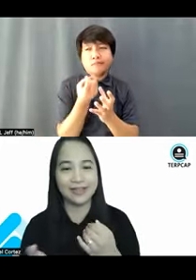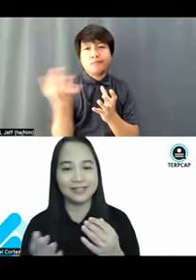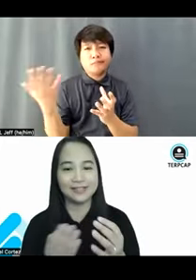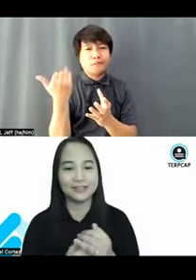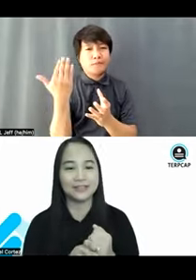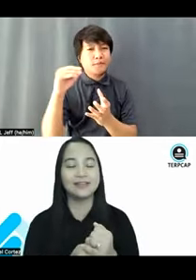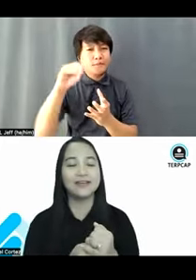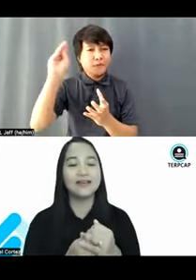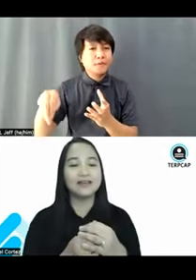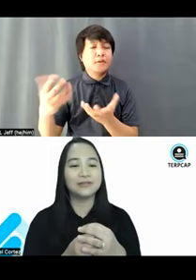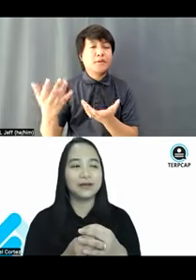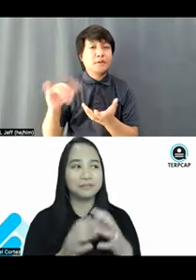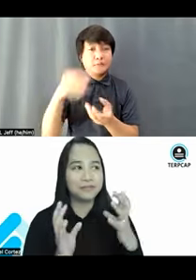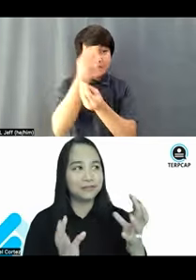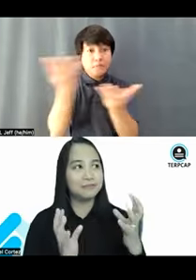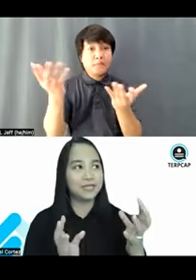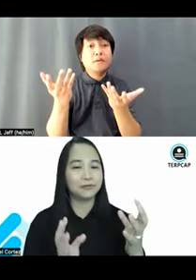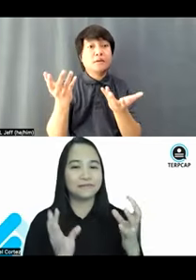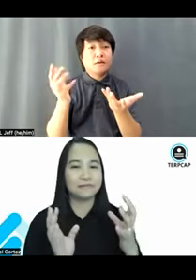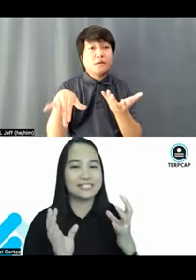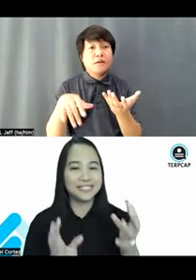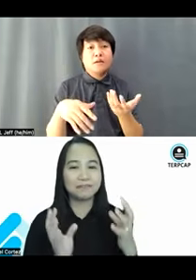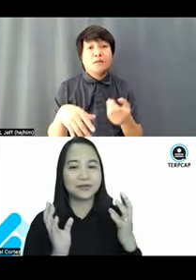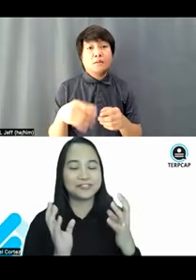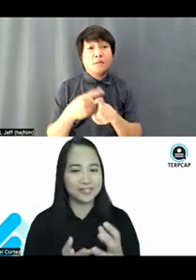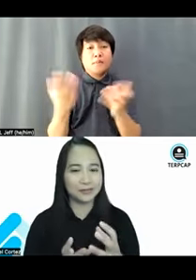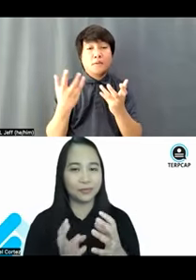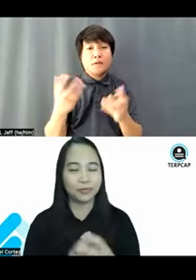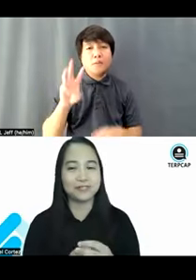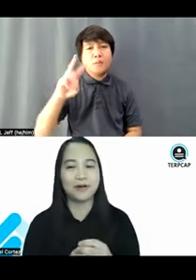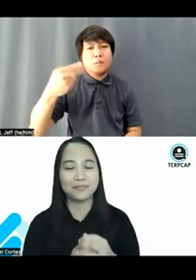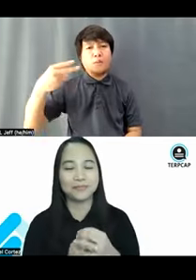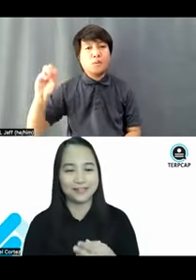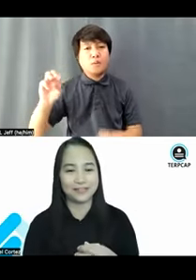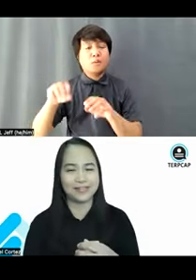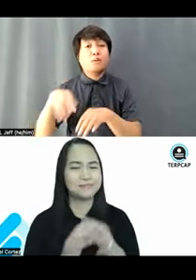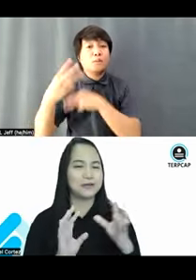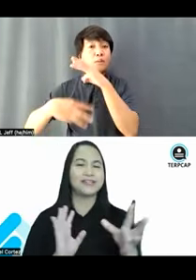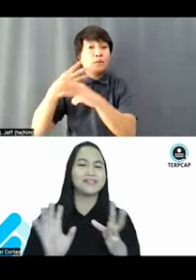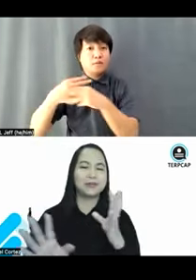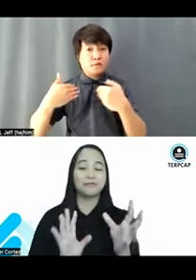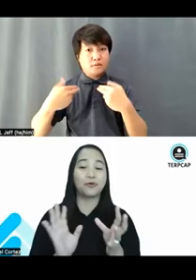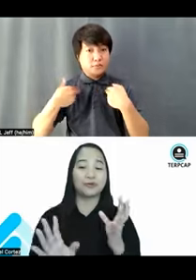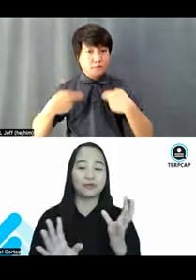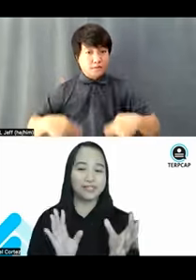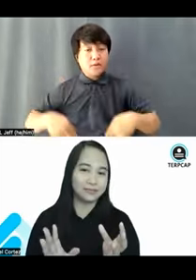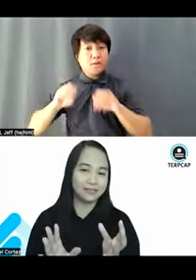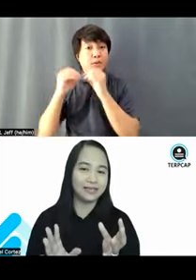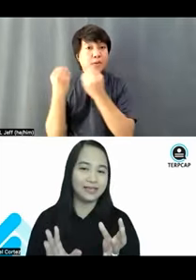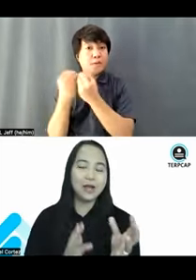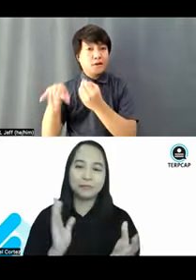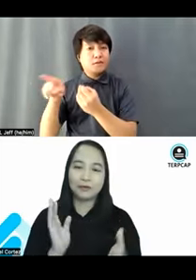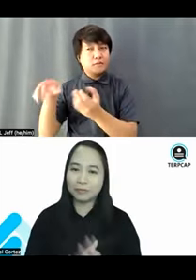Organization, you know, a billion people or 15% of the world's population experience some form of